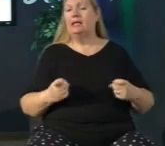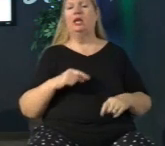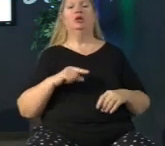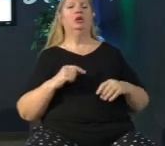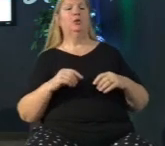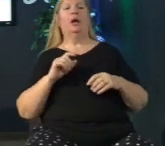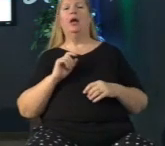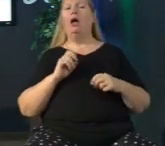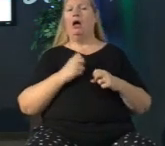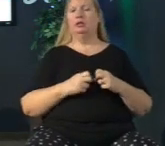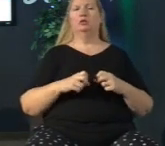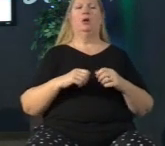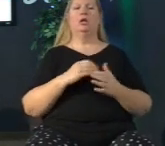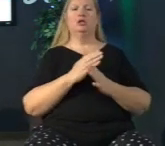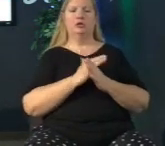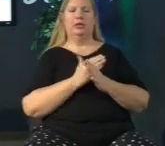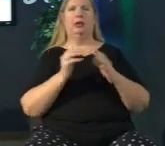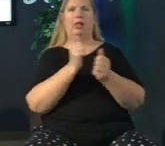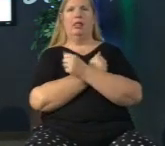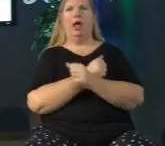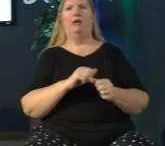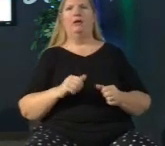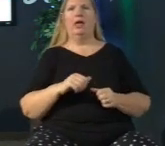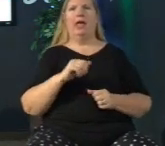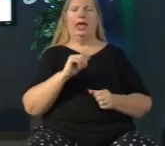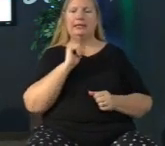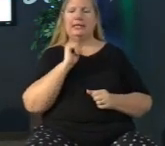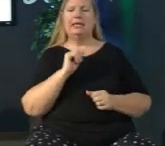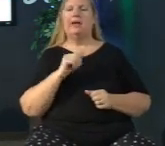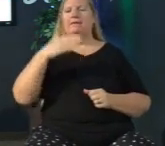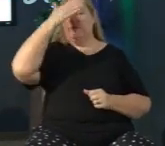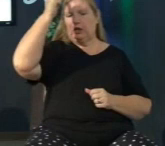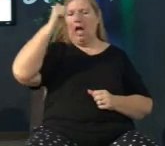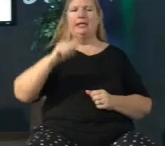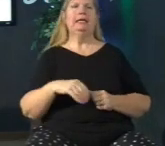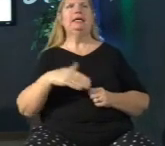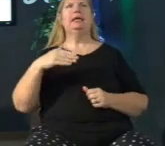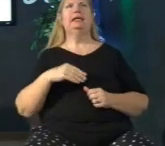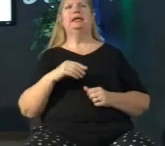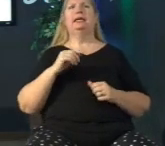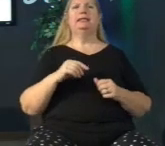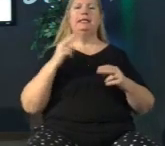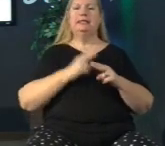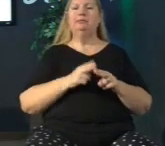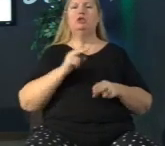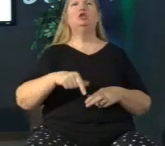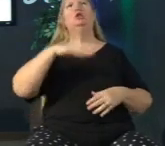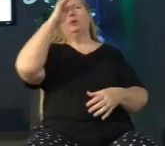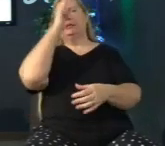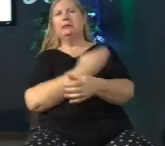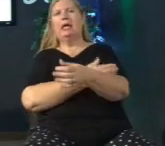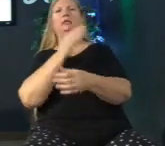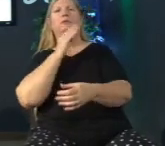forgotten that word of encouragement that addresses you as sons my son do not make light of the lord's discipline and do not lose heart